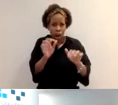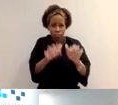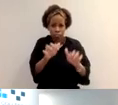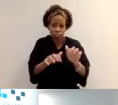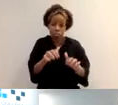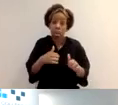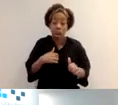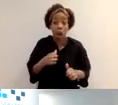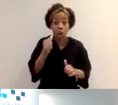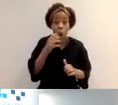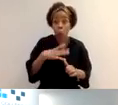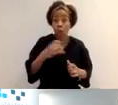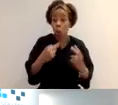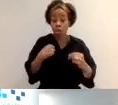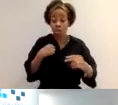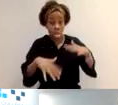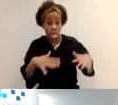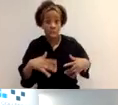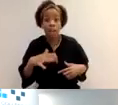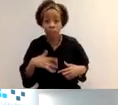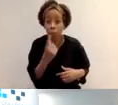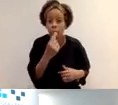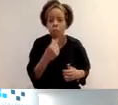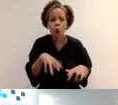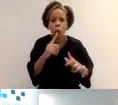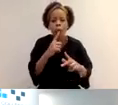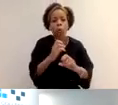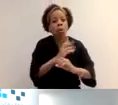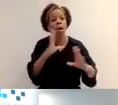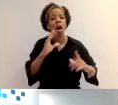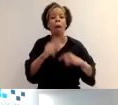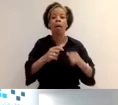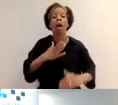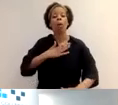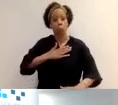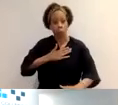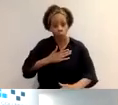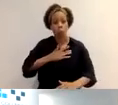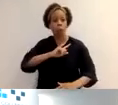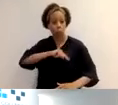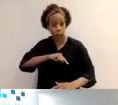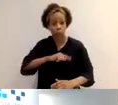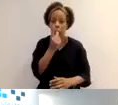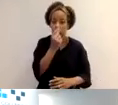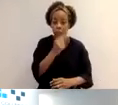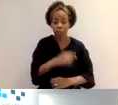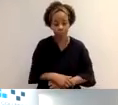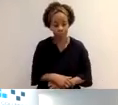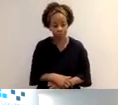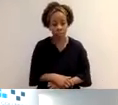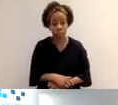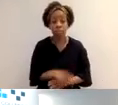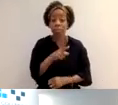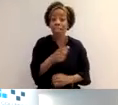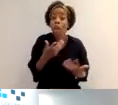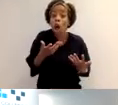because I know how daunting it can be. So I hope I can offer some reassurance today. So if you are selected, and this is only if you are selected. So if you are